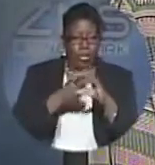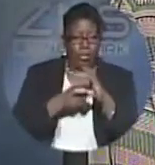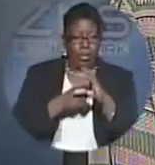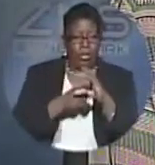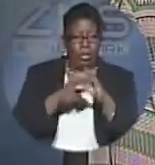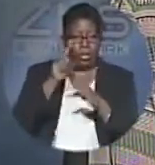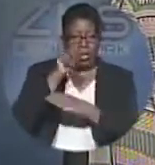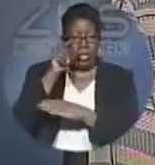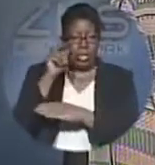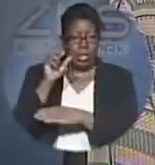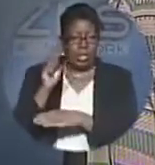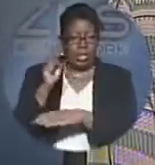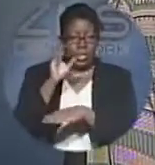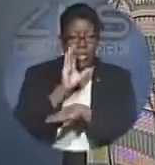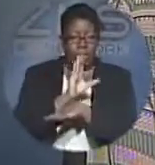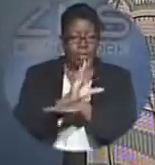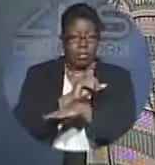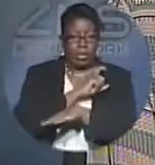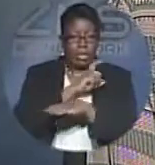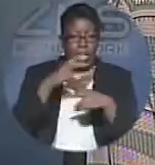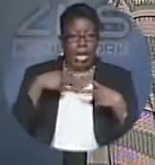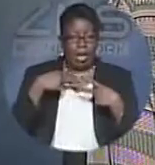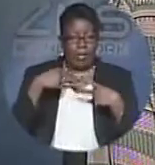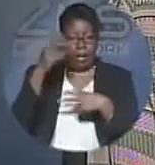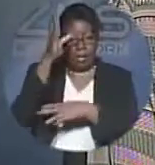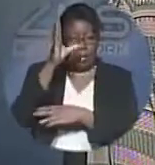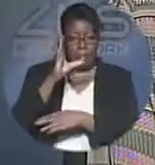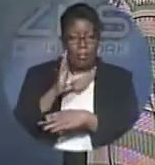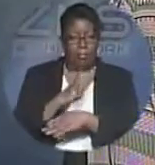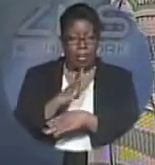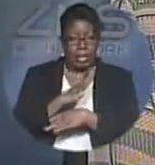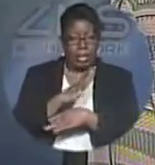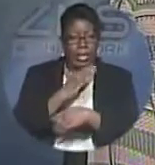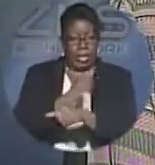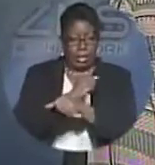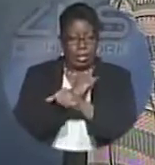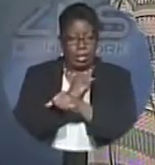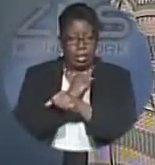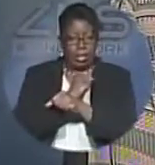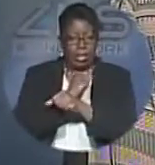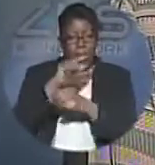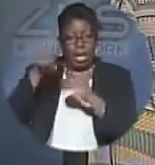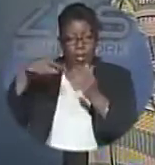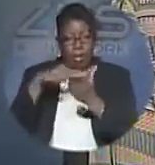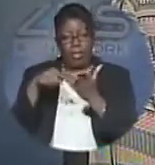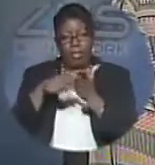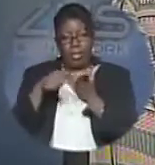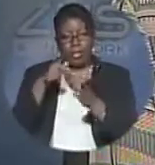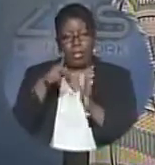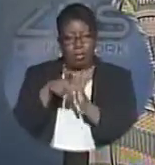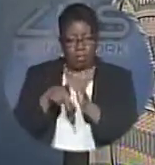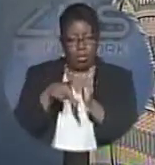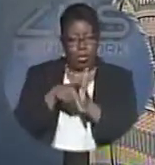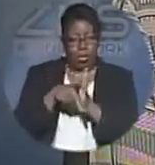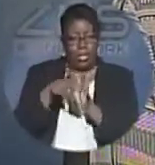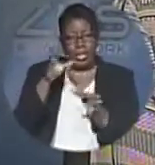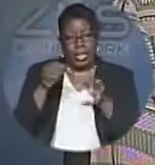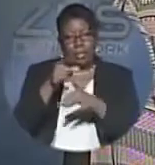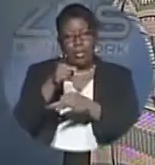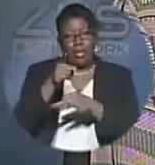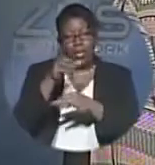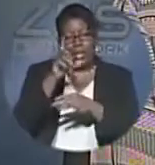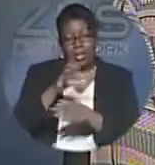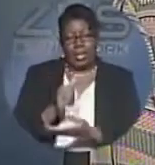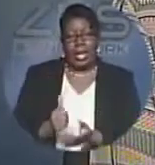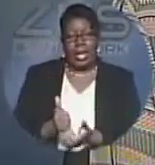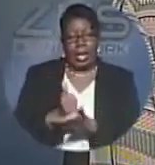News late this afternoon that police have a man in custody regarding this murder. However, if you can assist authorities with any information, please